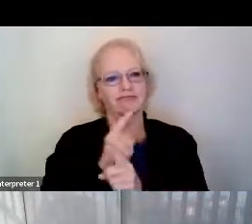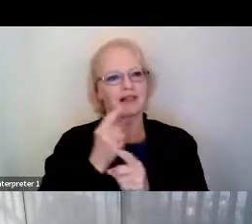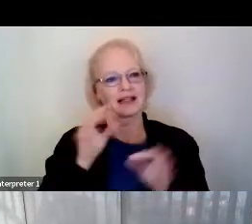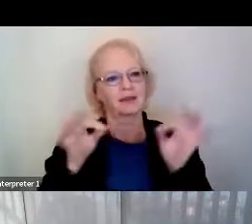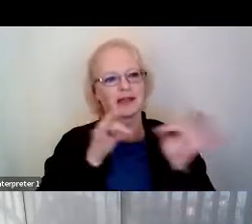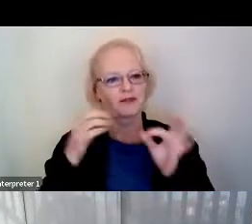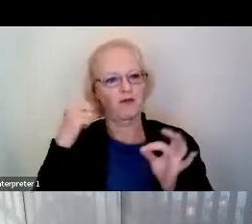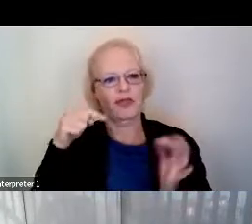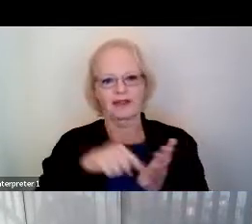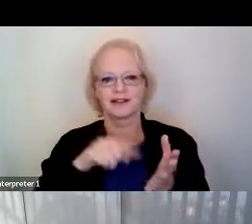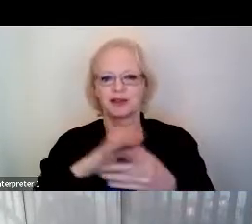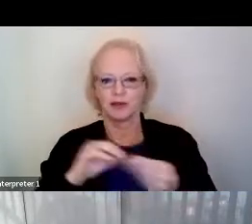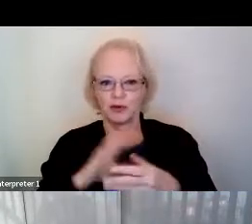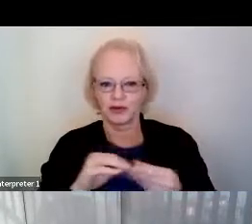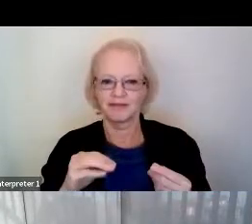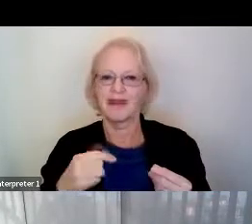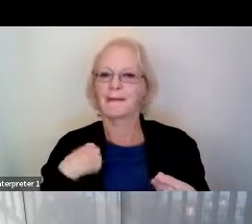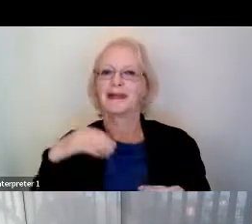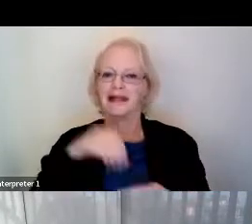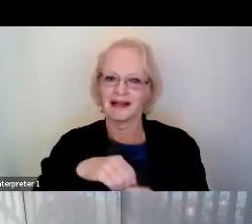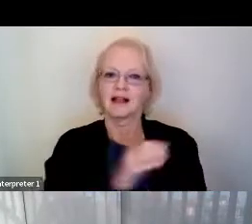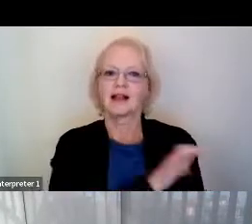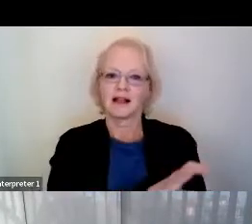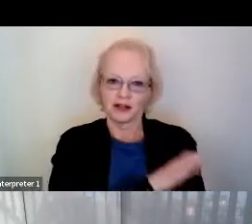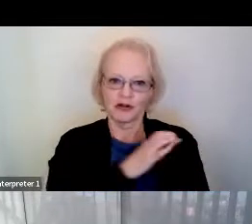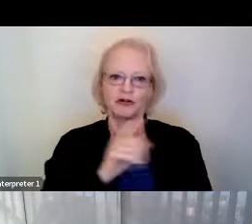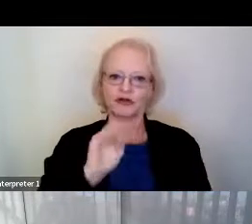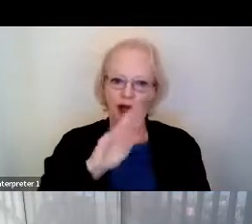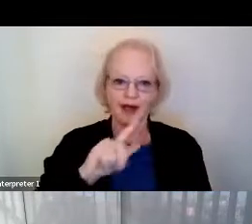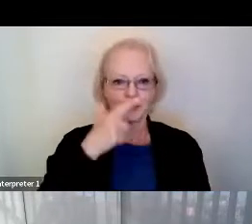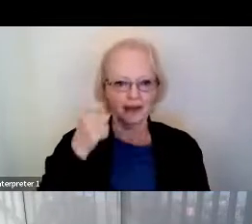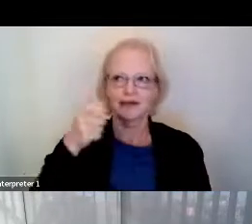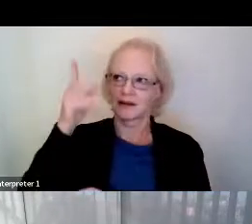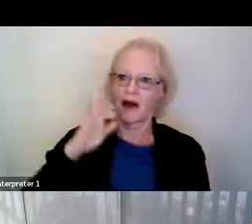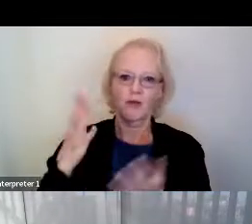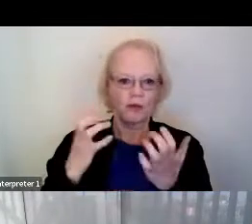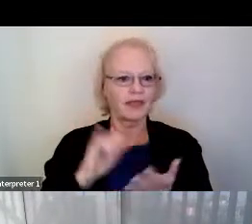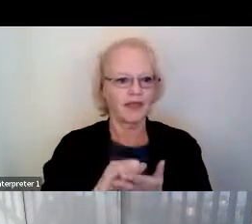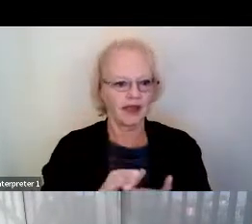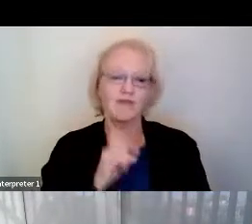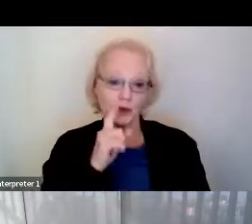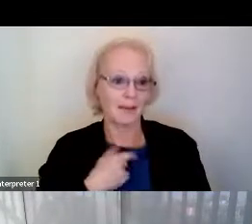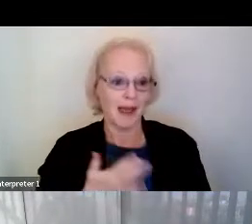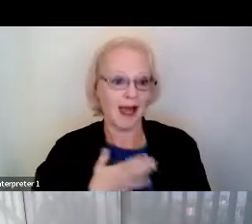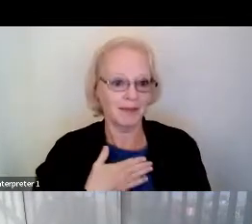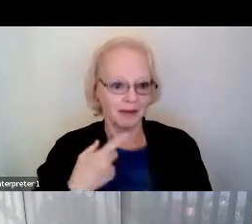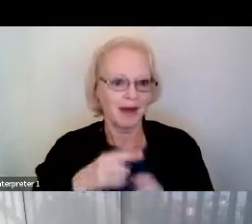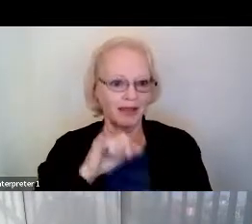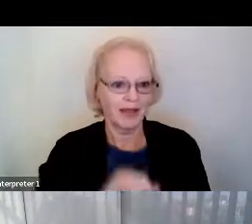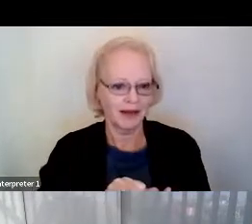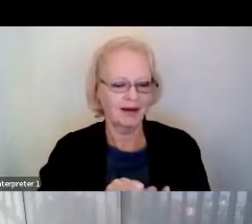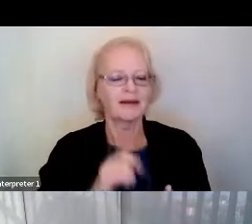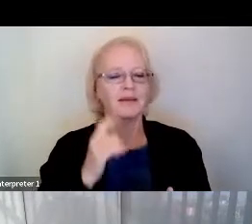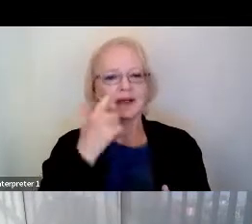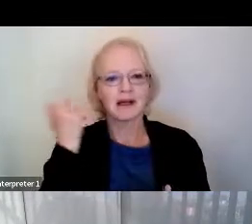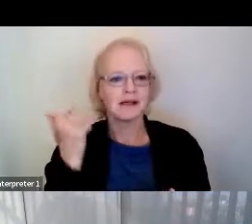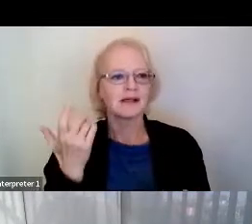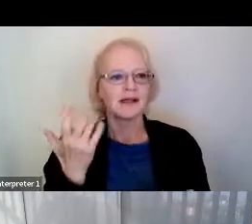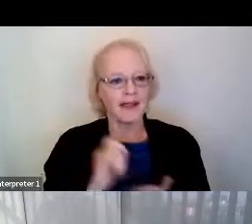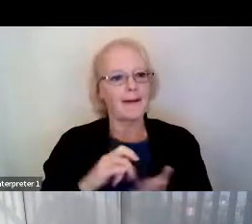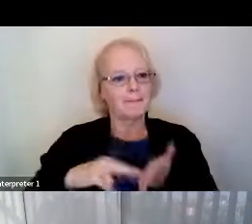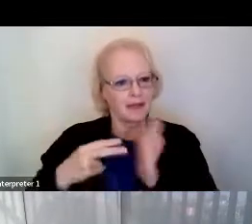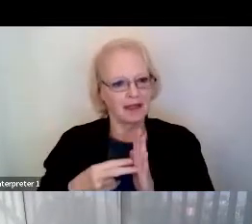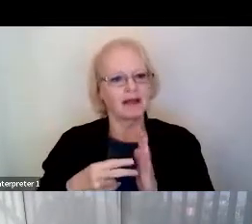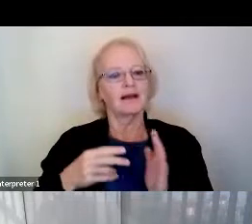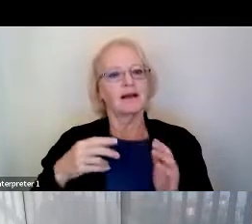I am in this clinical trial because he wanted me to be. I am very happy about that because somehow I'm being used by